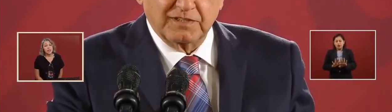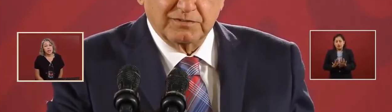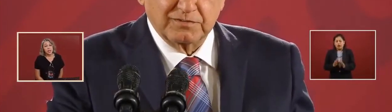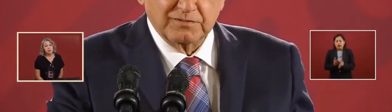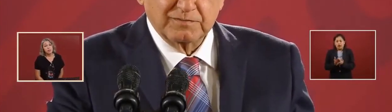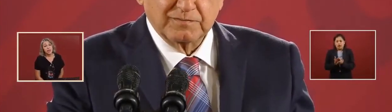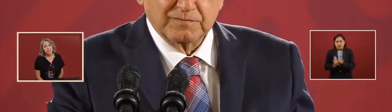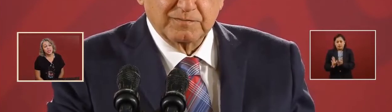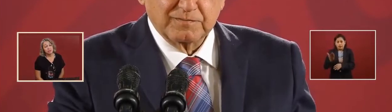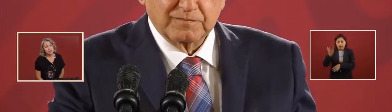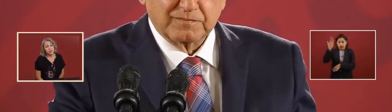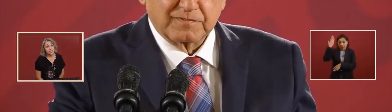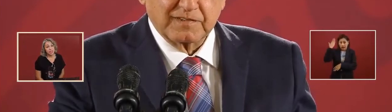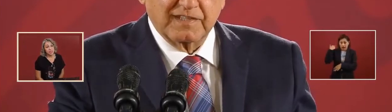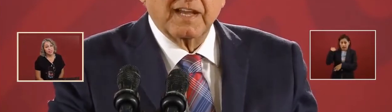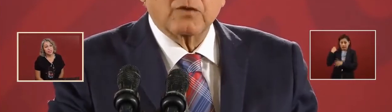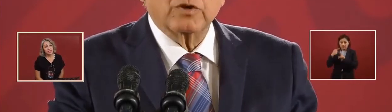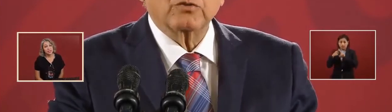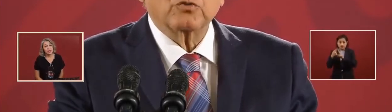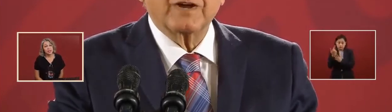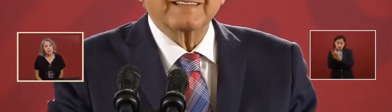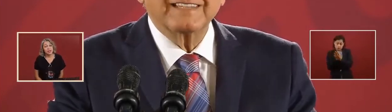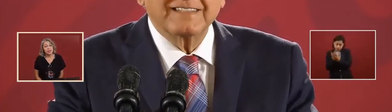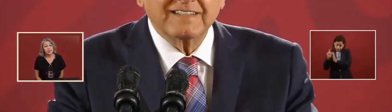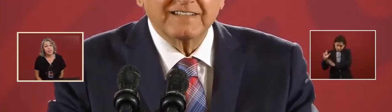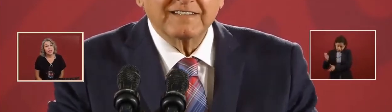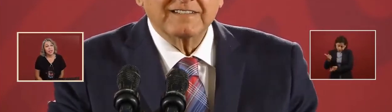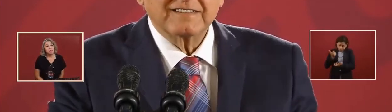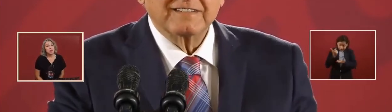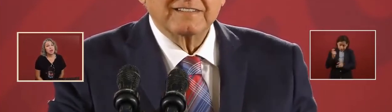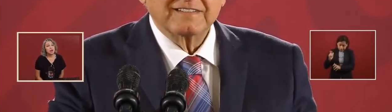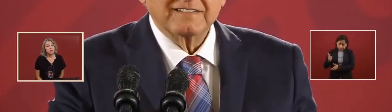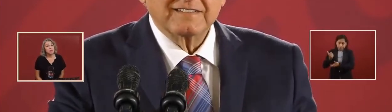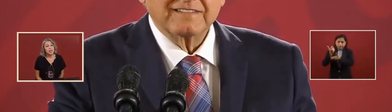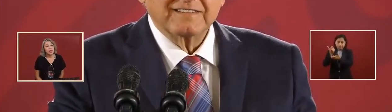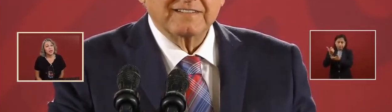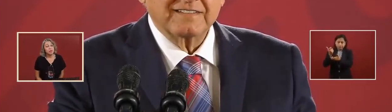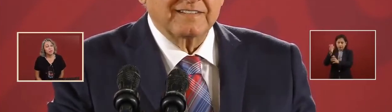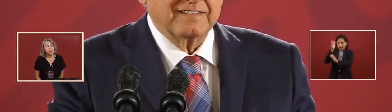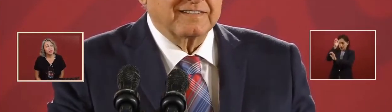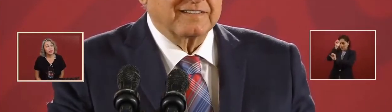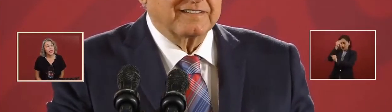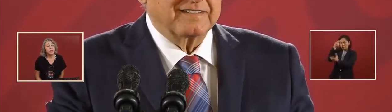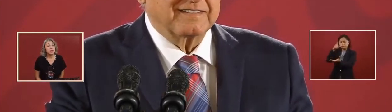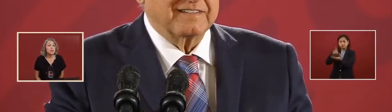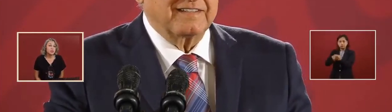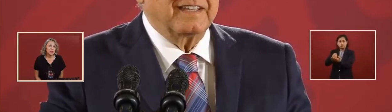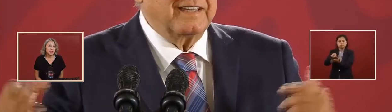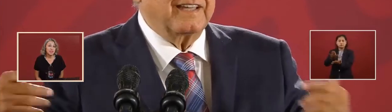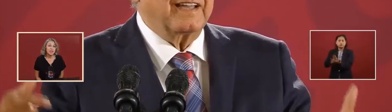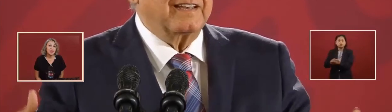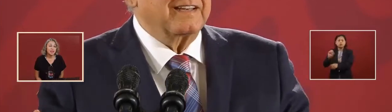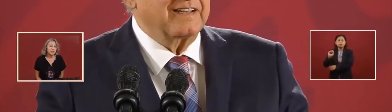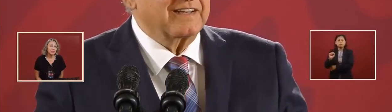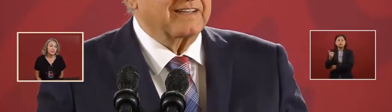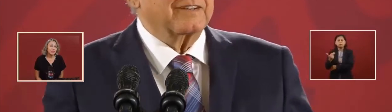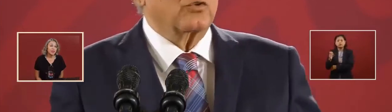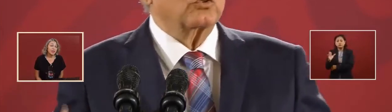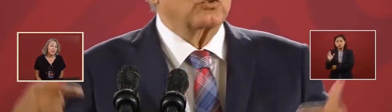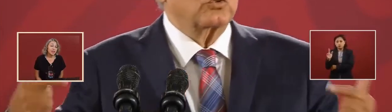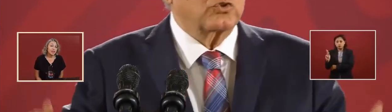They made agreements with Hacienda. And the